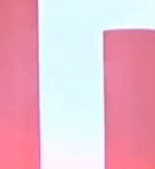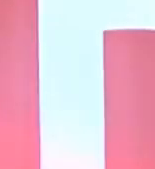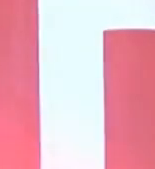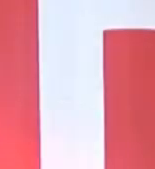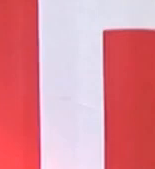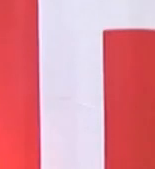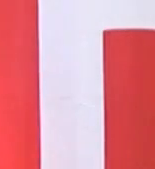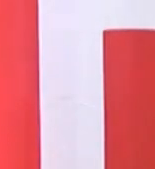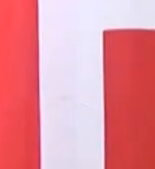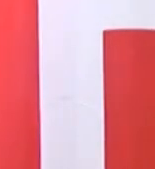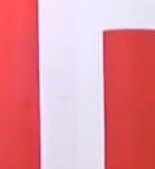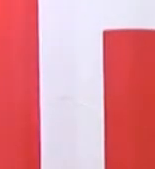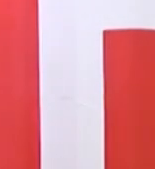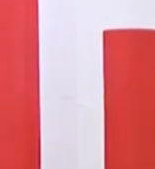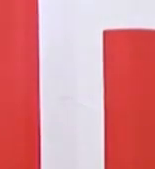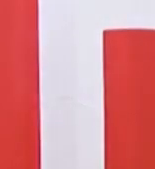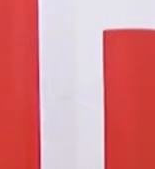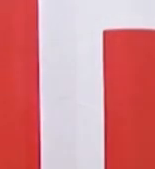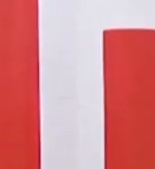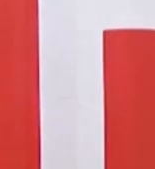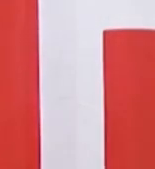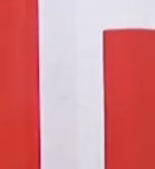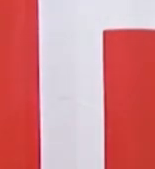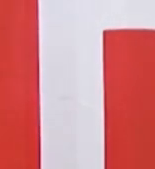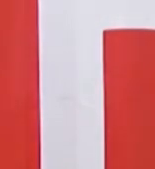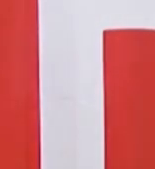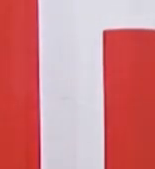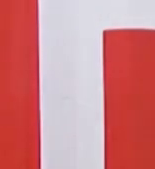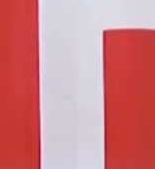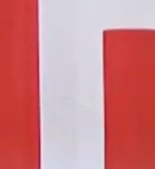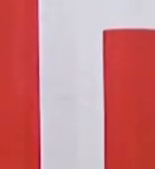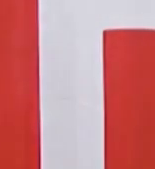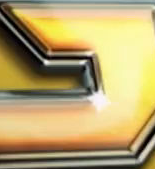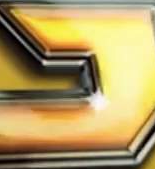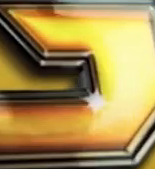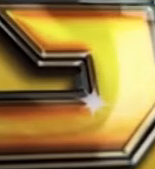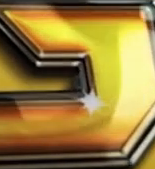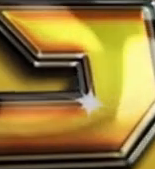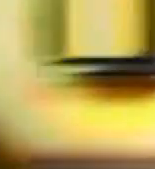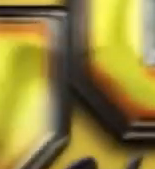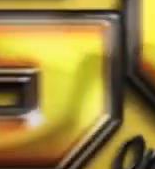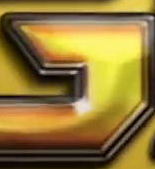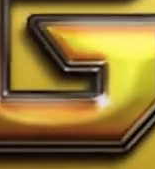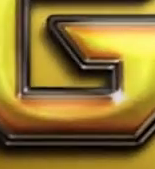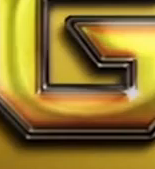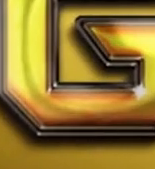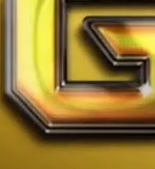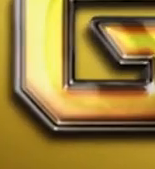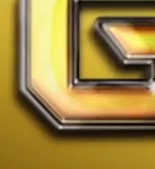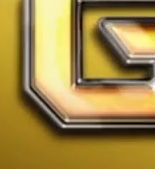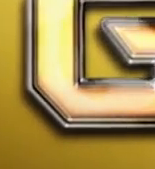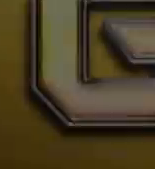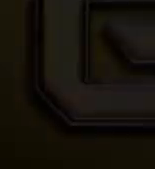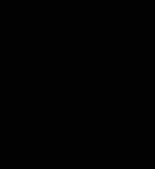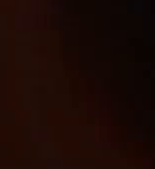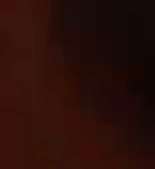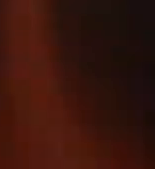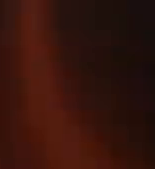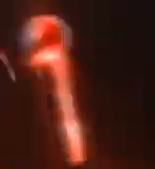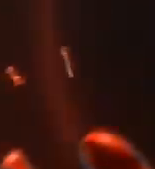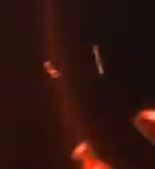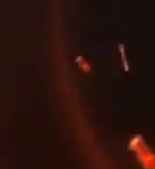Hi, I'm Inie from Raki Raki. I love Gold FM, only the classic hits. Gold FM, only the classic hits.